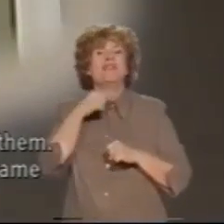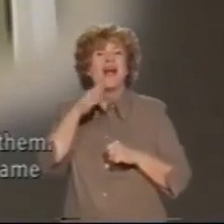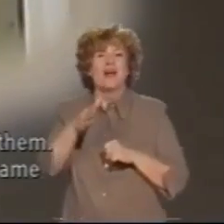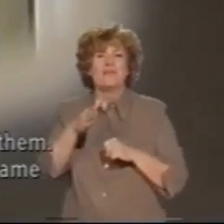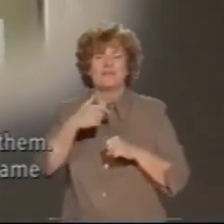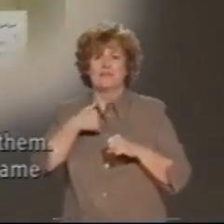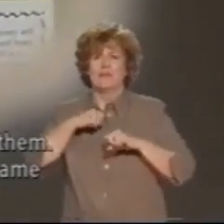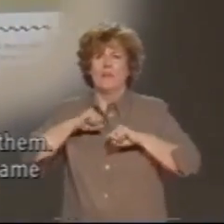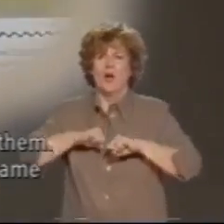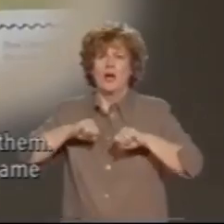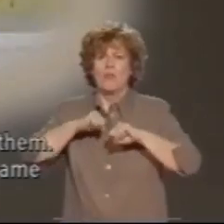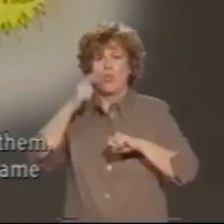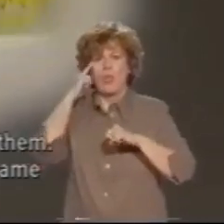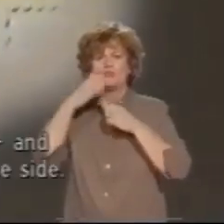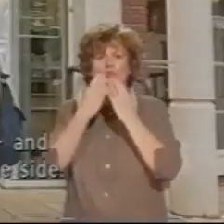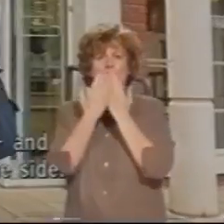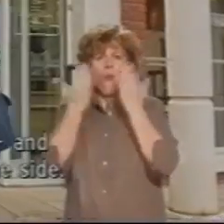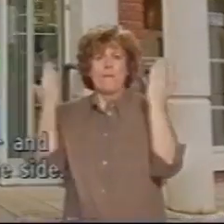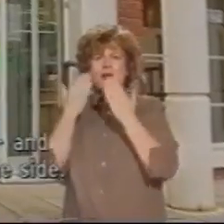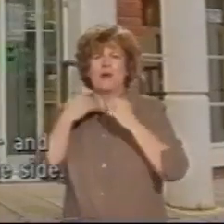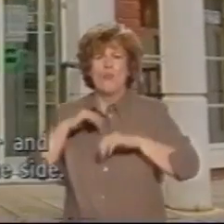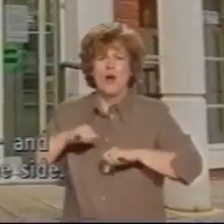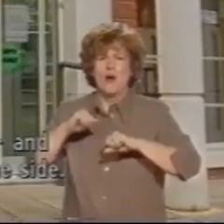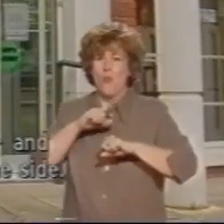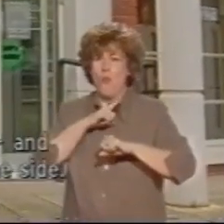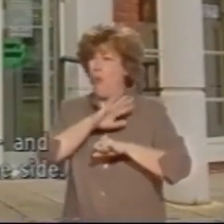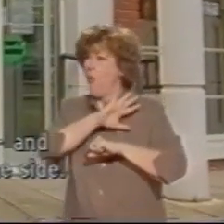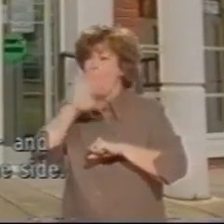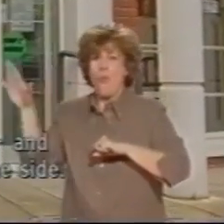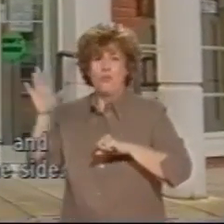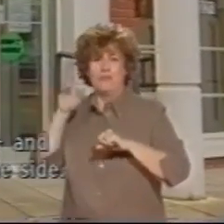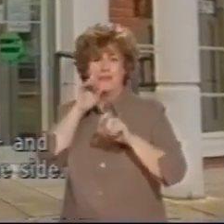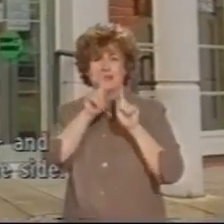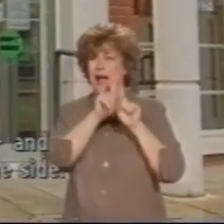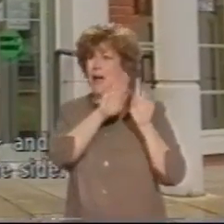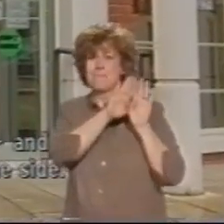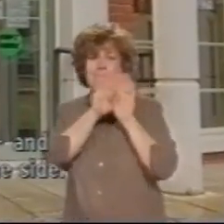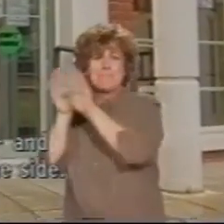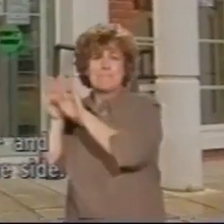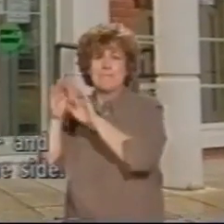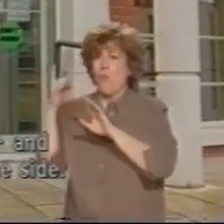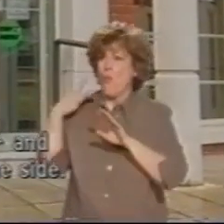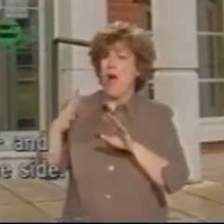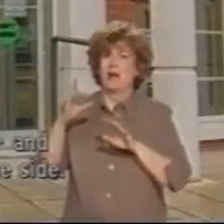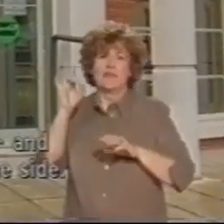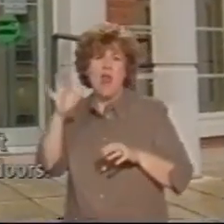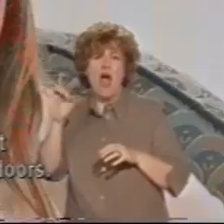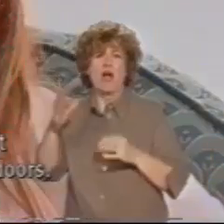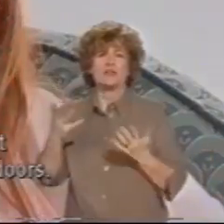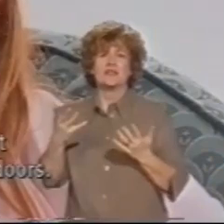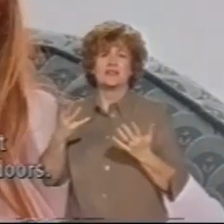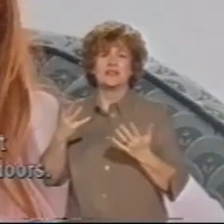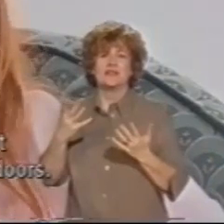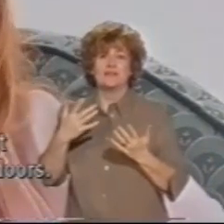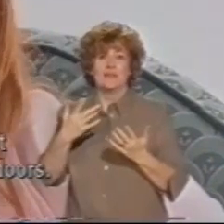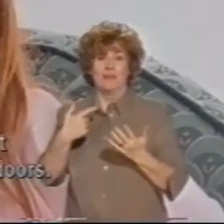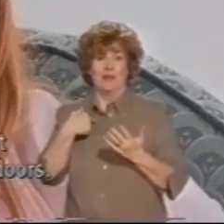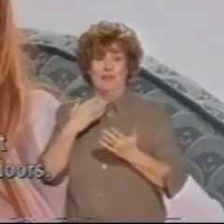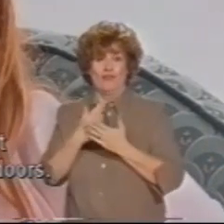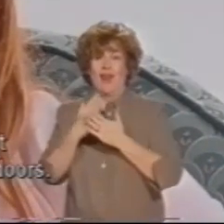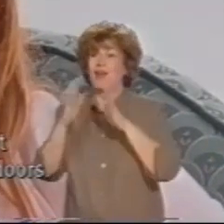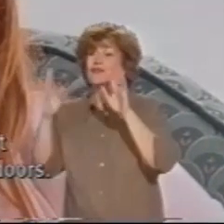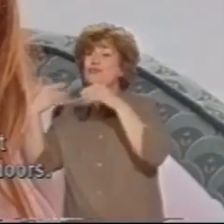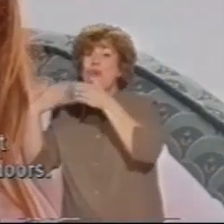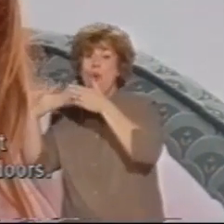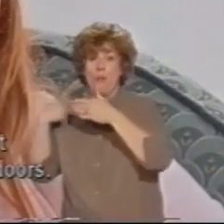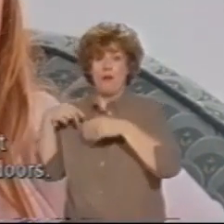the building all looked the same, it's all white and glass, I was actually standing to the side so the door, I didn't realise I wasn't standing in